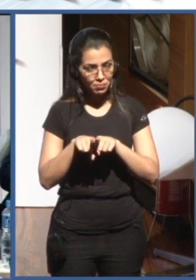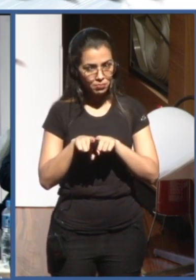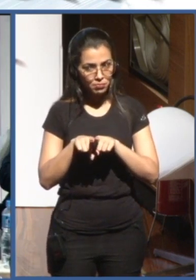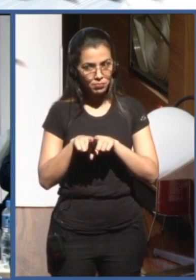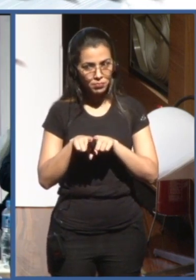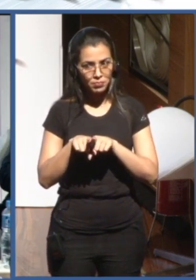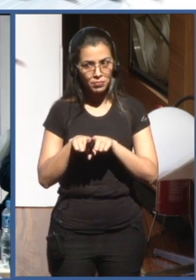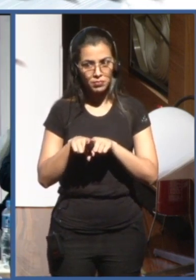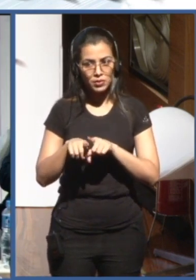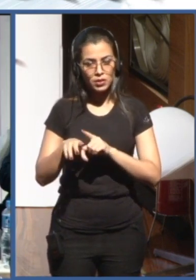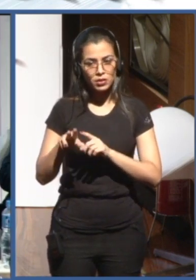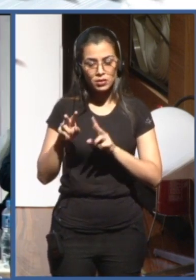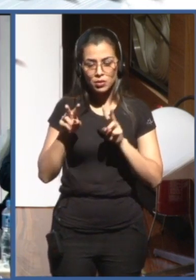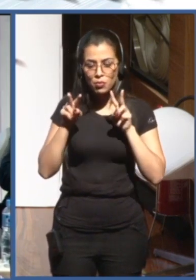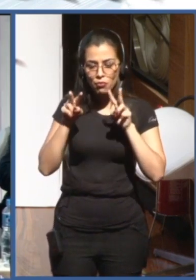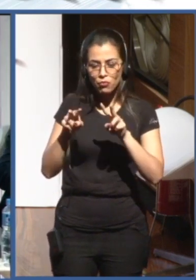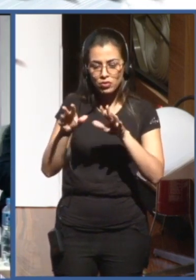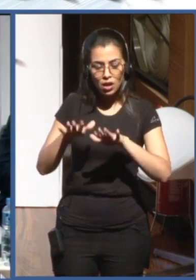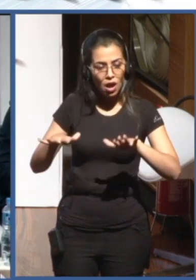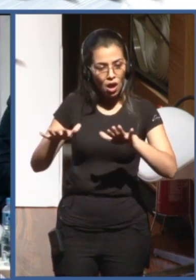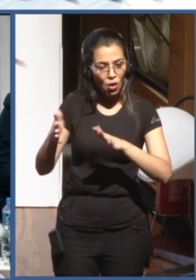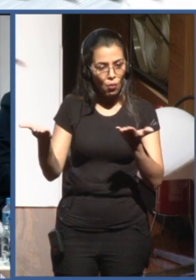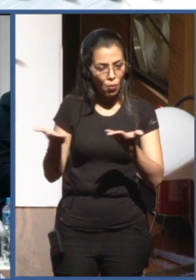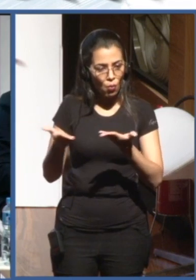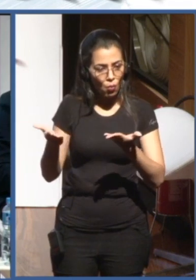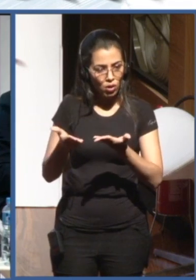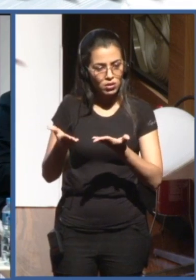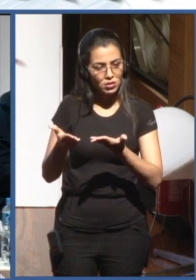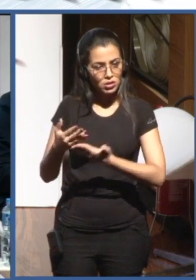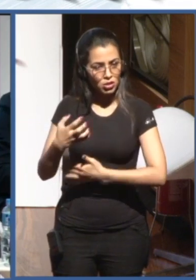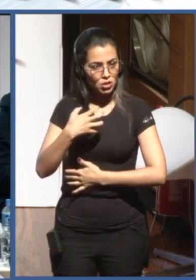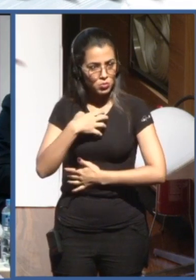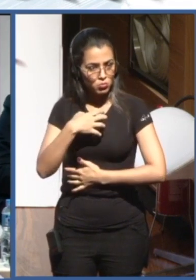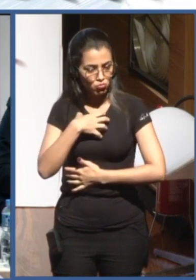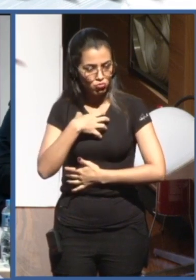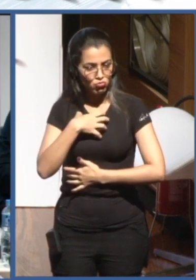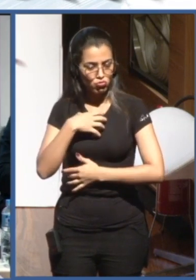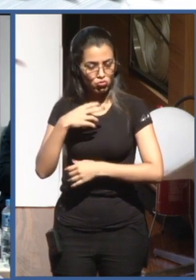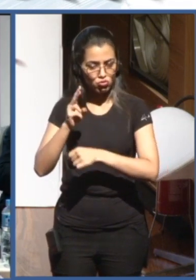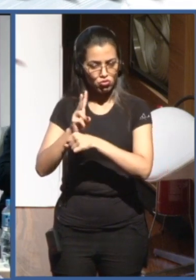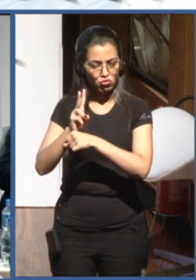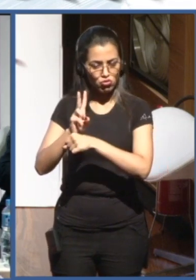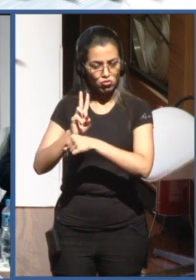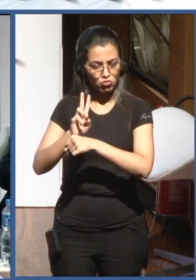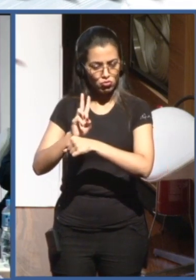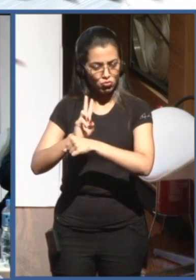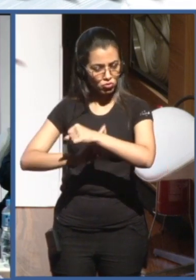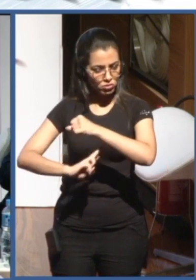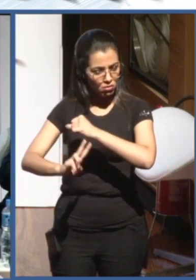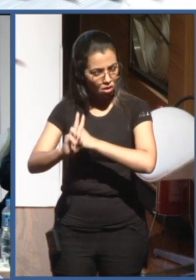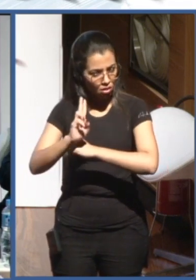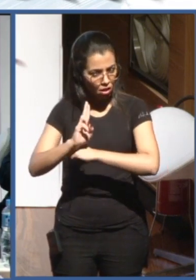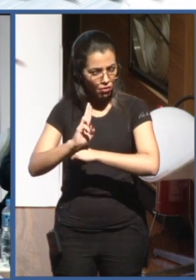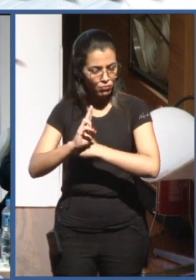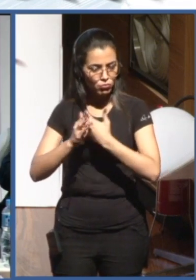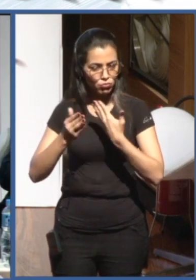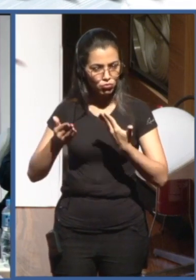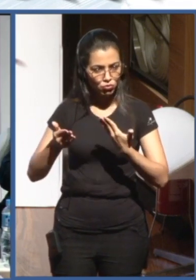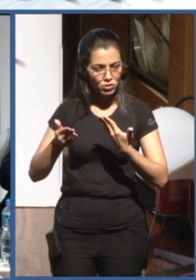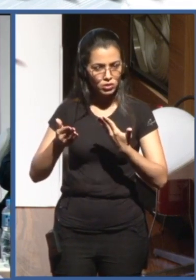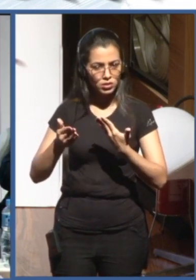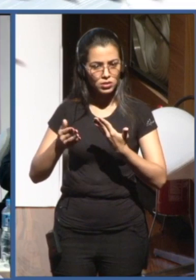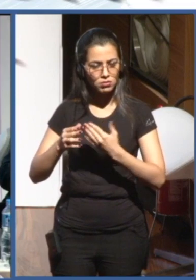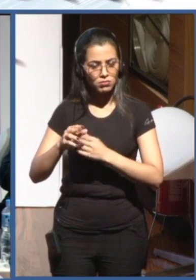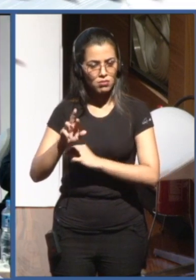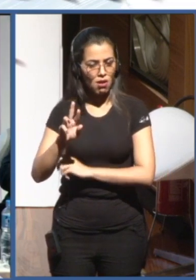safe and responsible development of healthcare applications. We have an AI and autonomous driving,